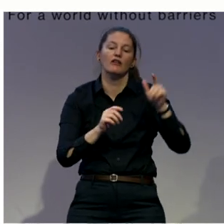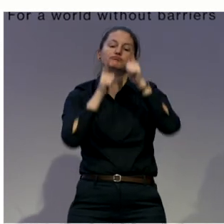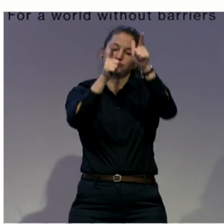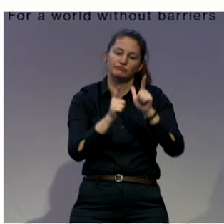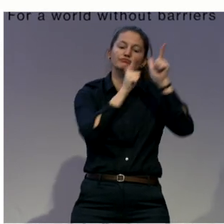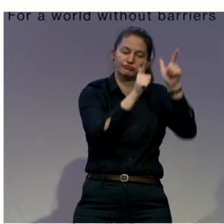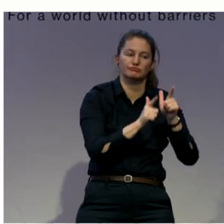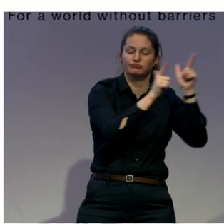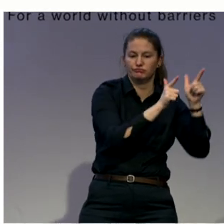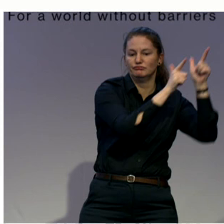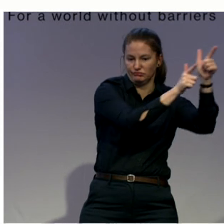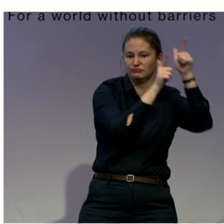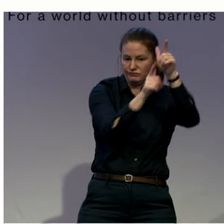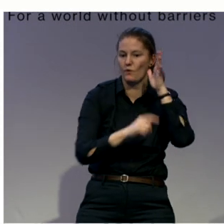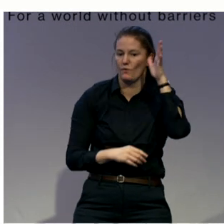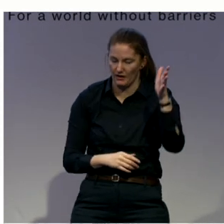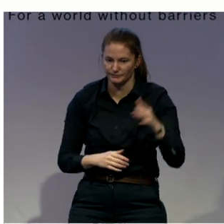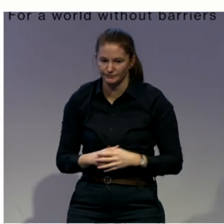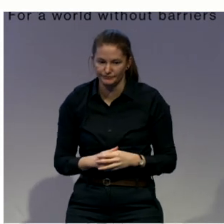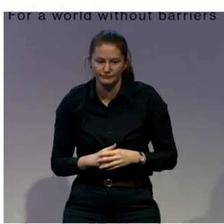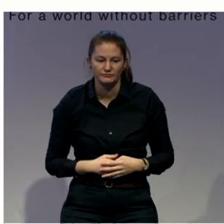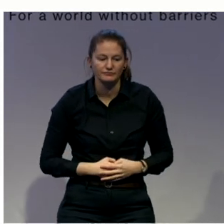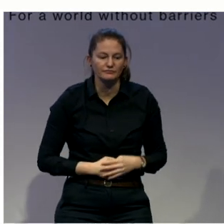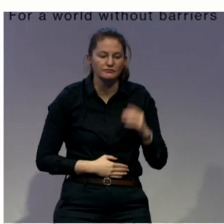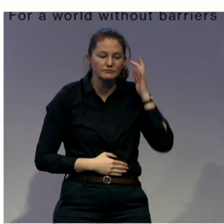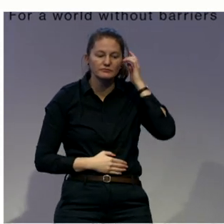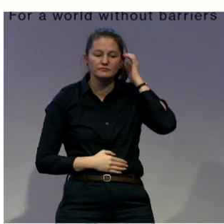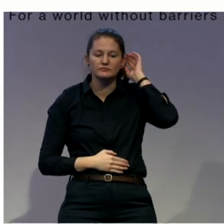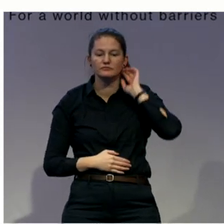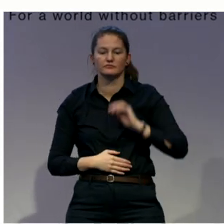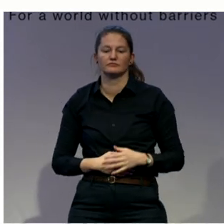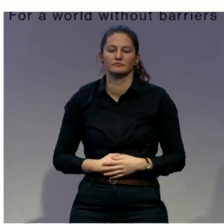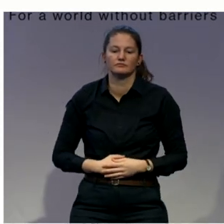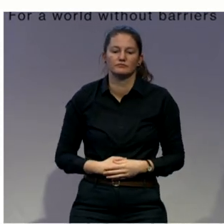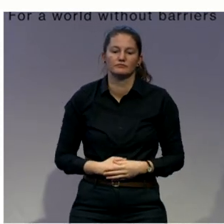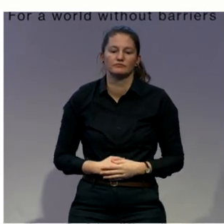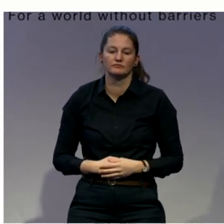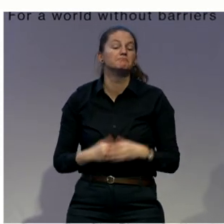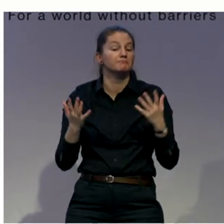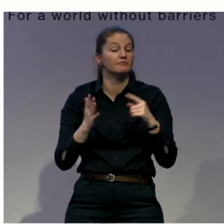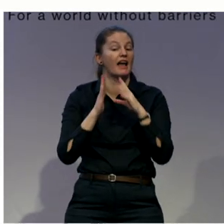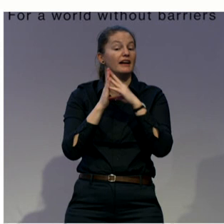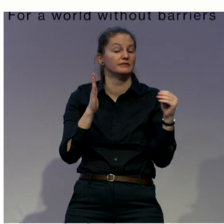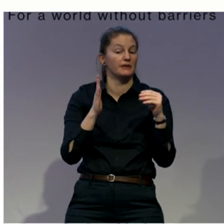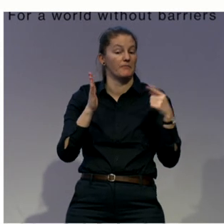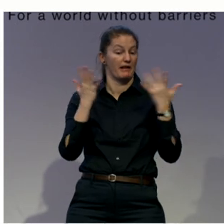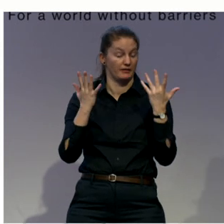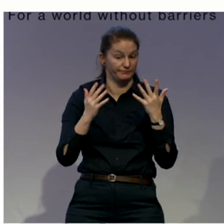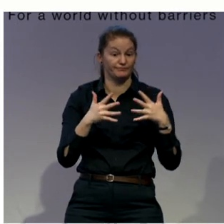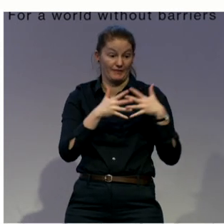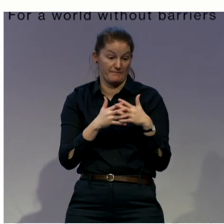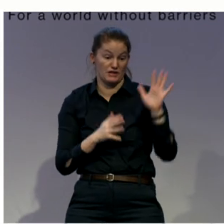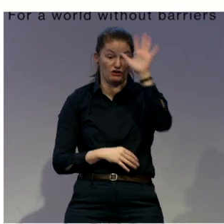initiative, which is also funded by the United States government, and it creates a national training and technical assistance center